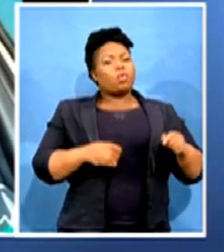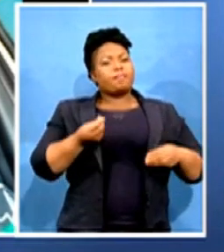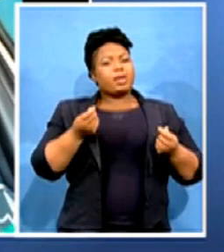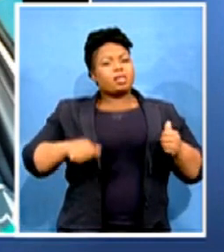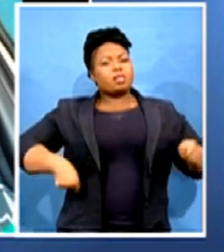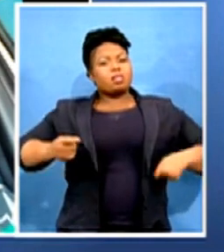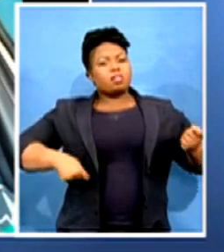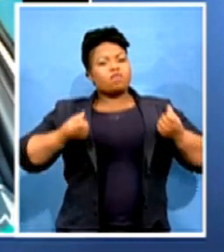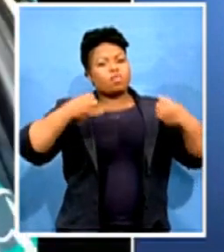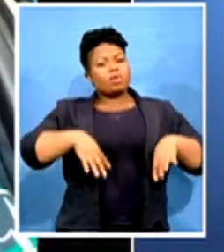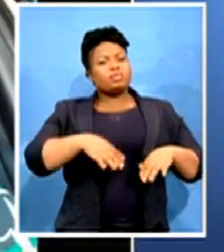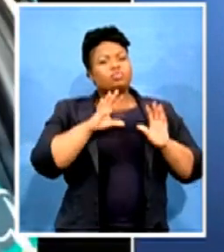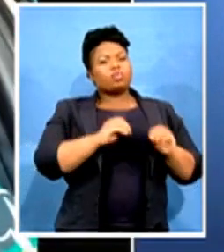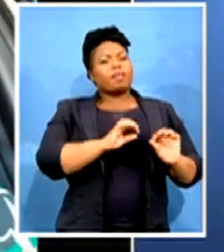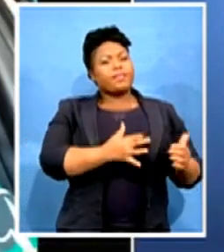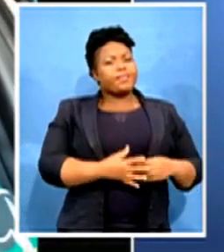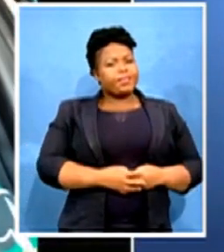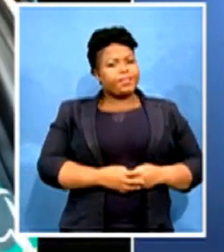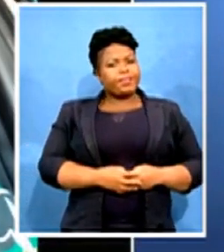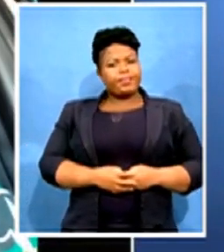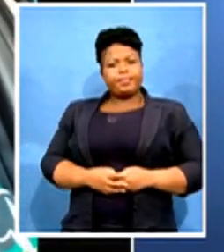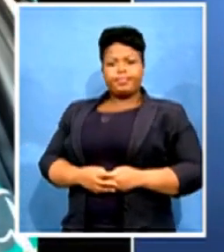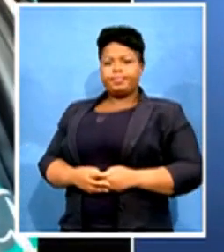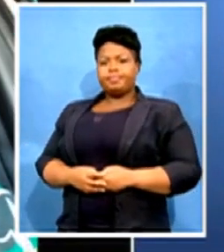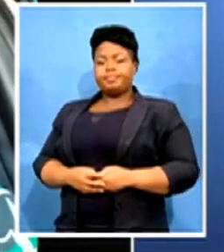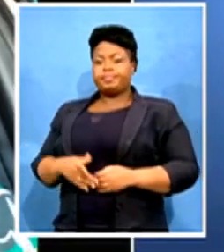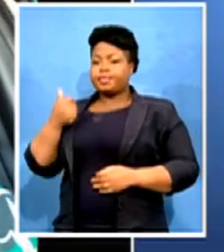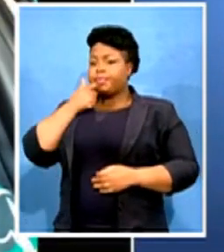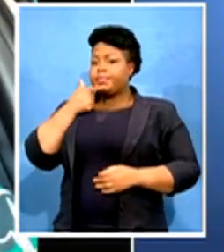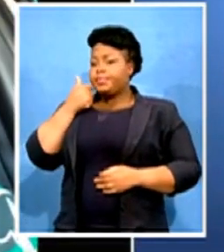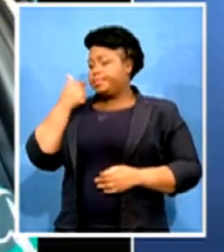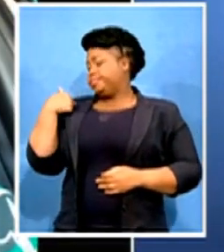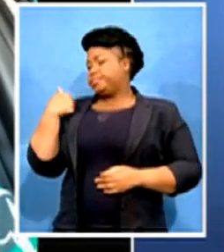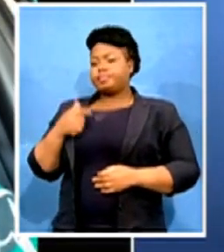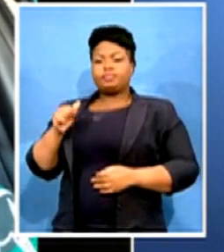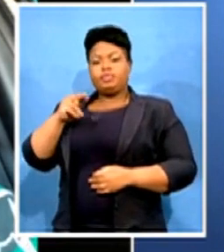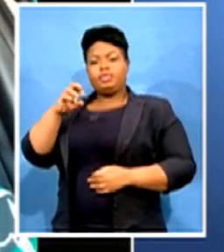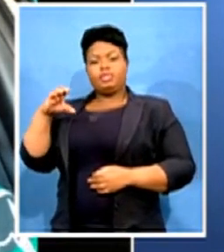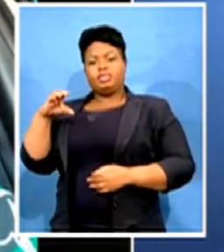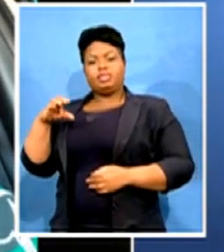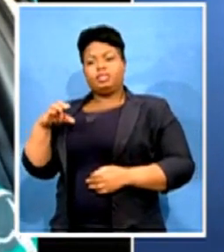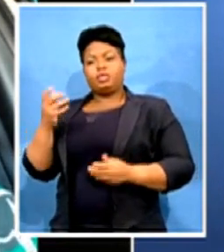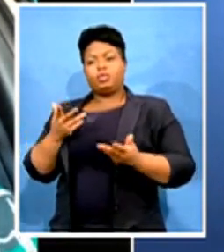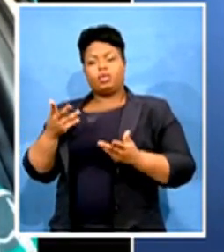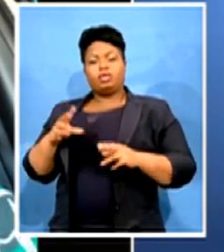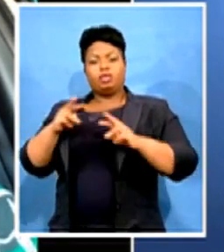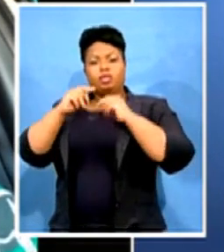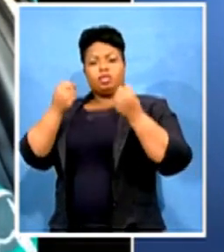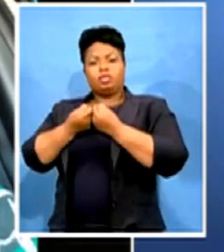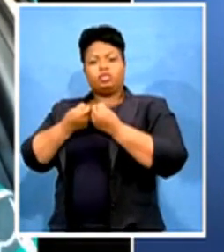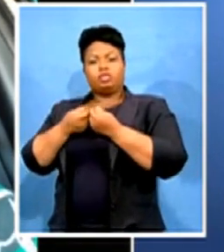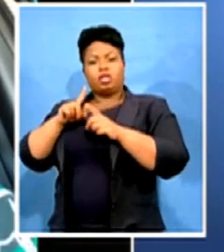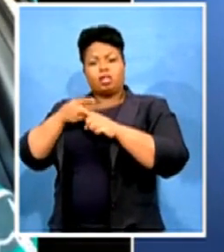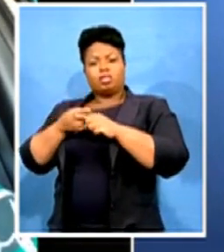Now, just recently, the ANC in the National Executive Committee, including